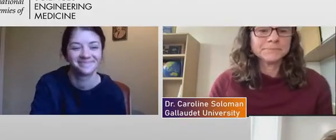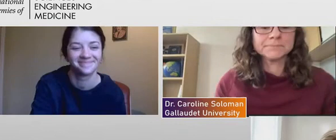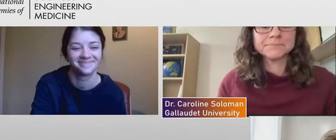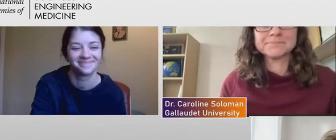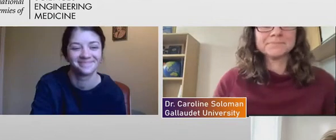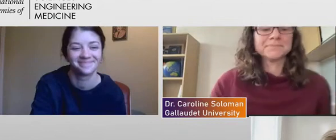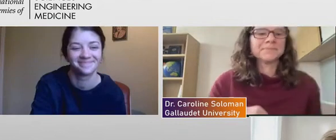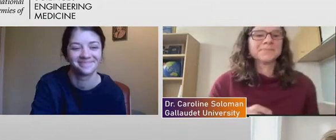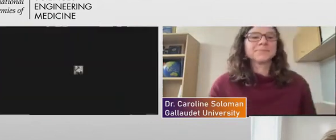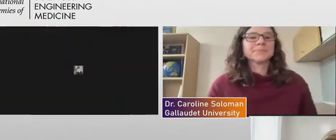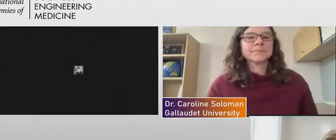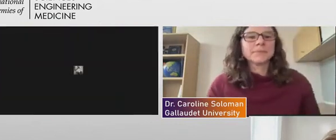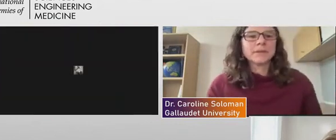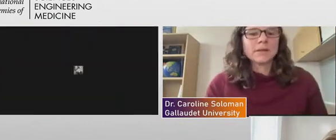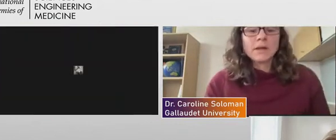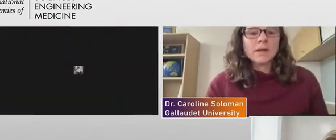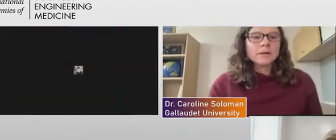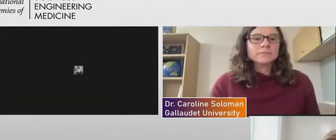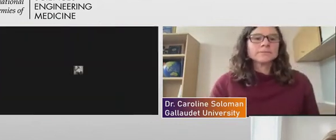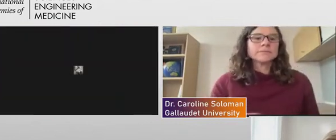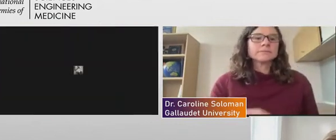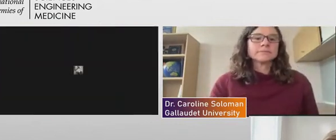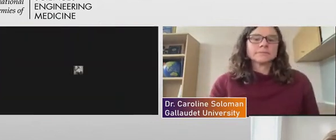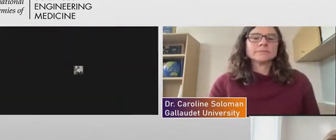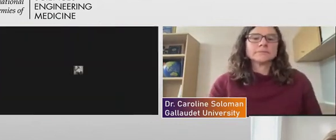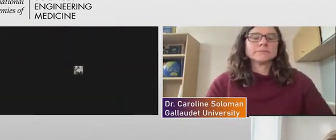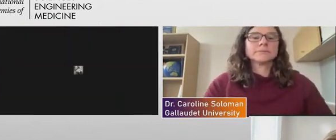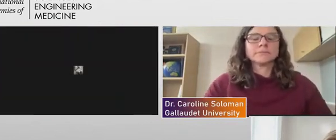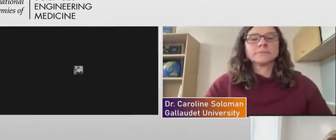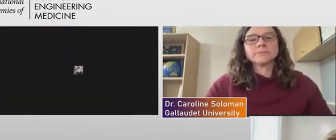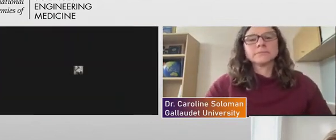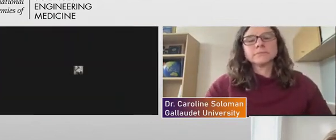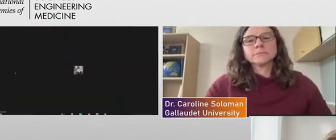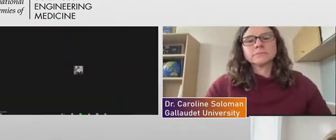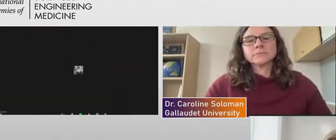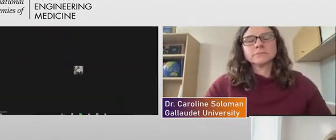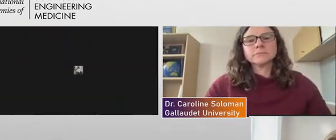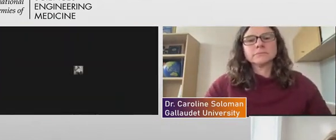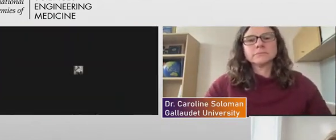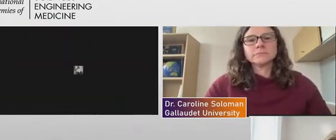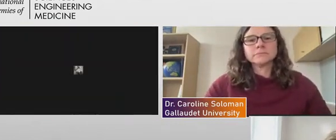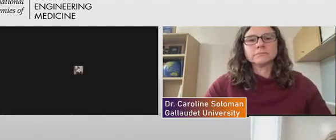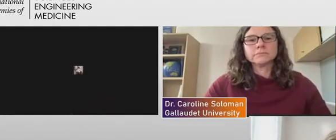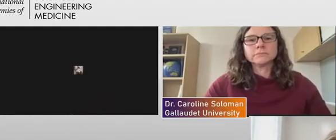other sides of things, uh, I'm sorry, my voice, I gotta get some more here. Um,